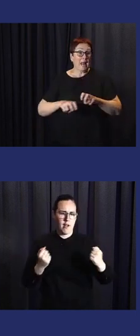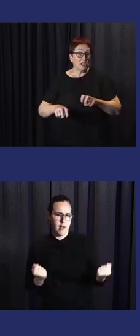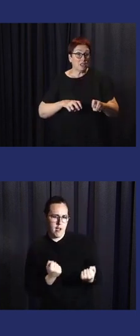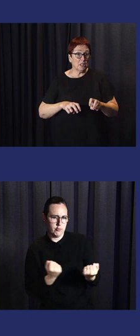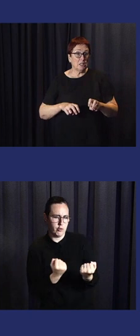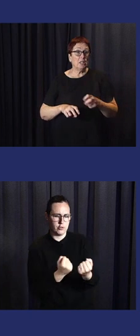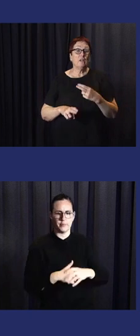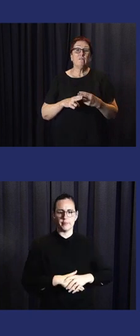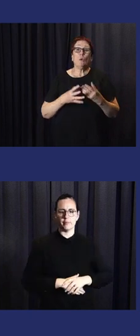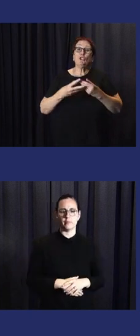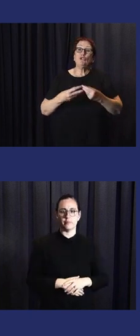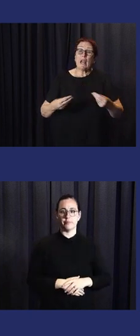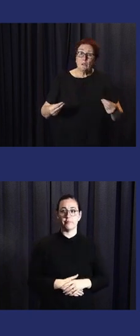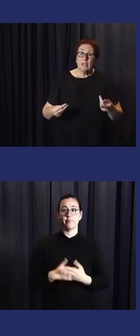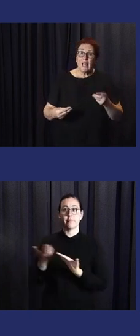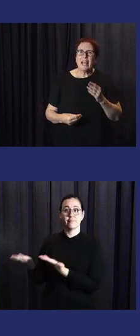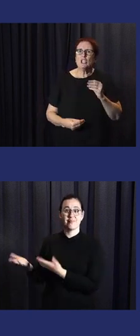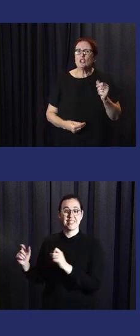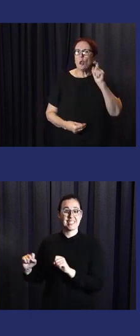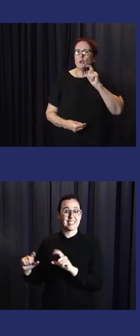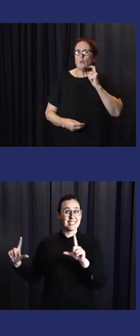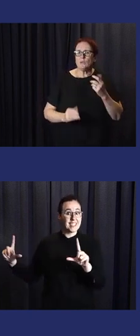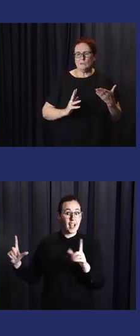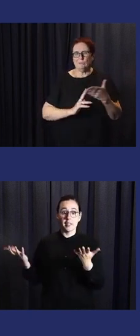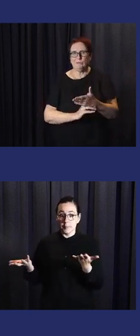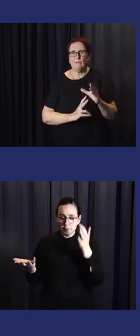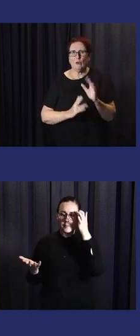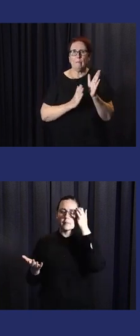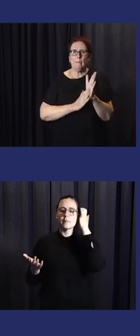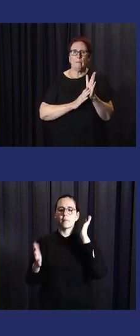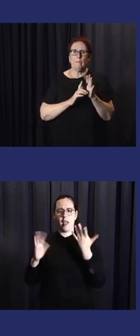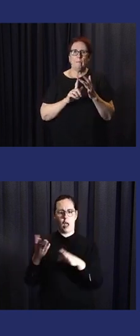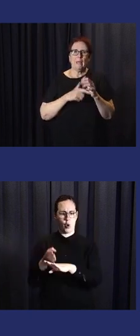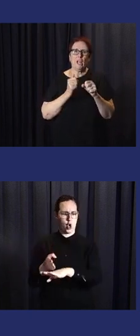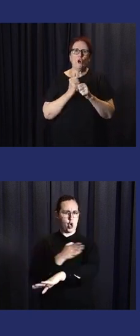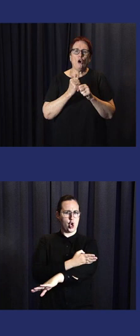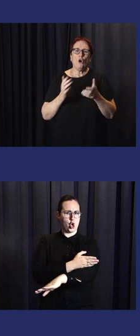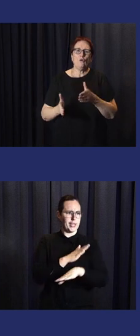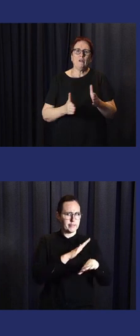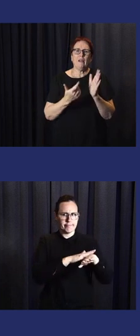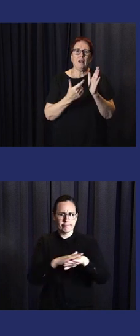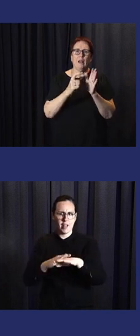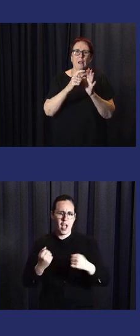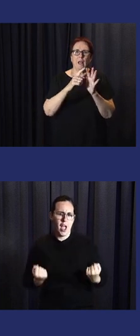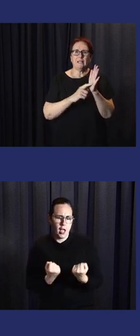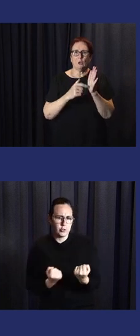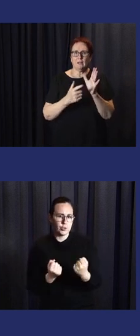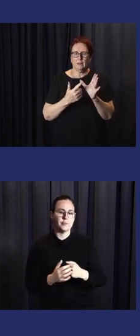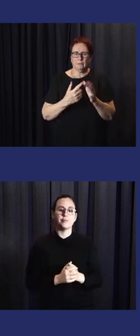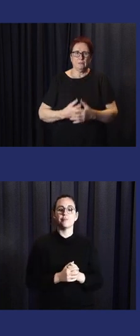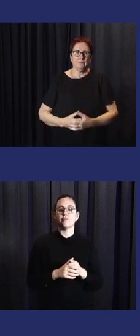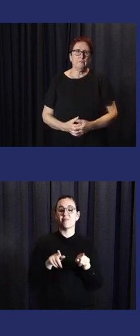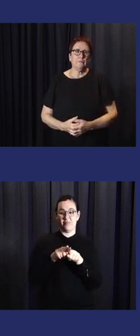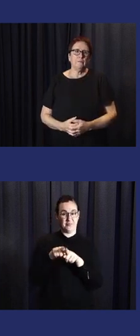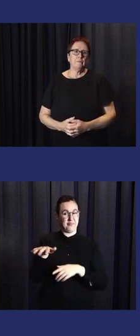And this part is to talk about the early warning and early action, respond to the drought and saltwater institution